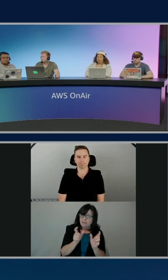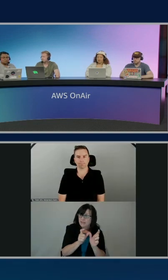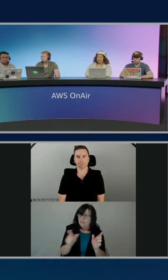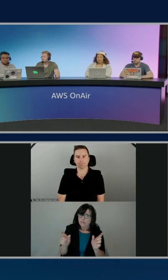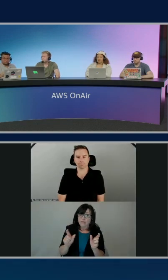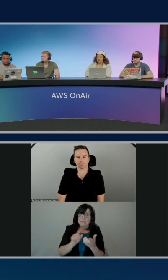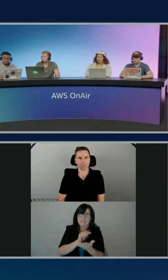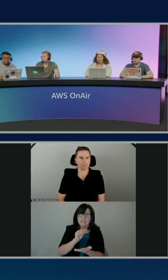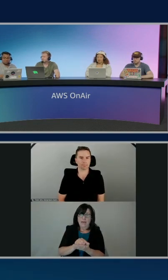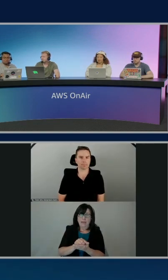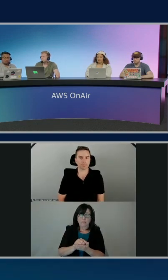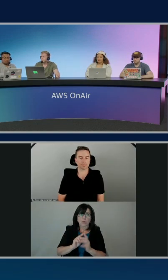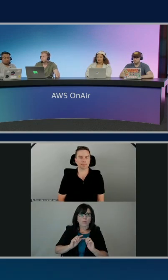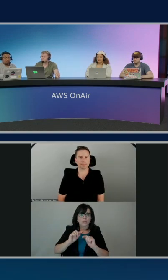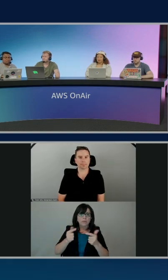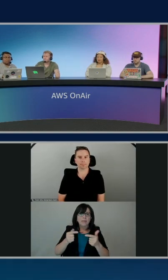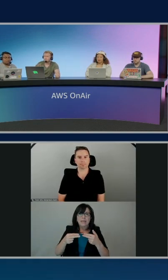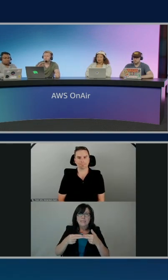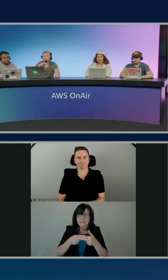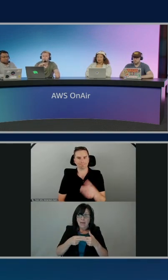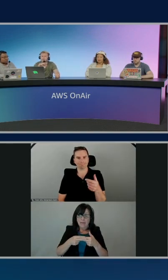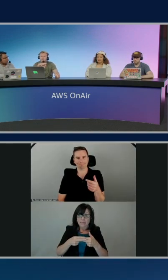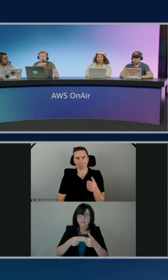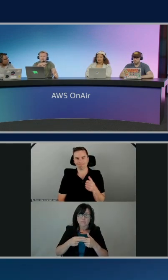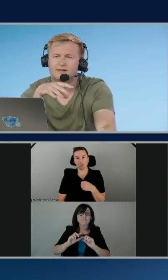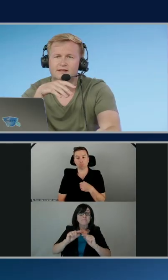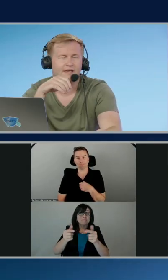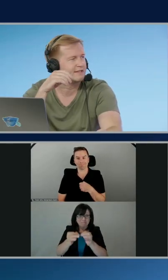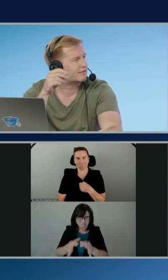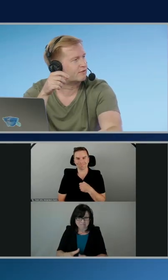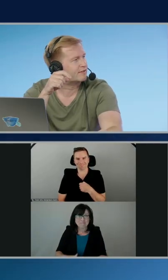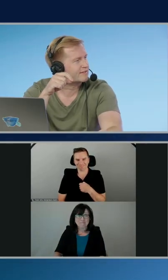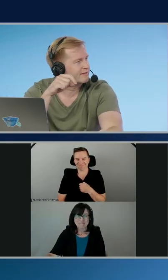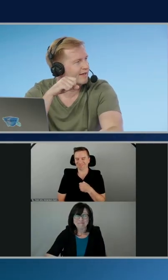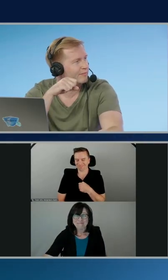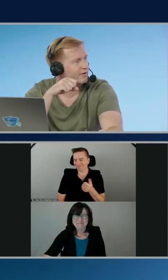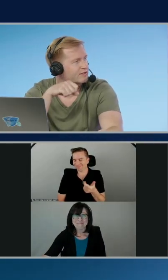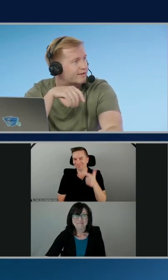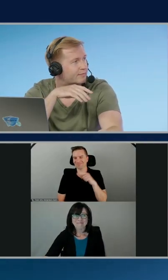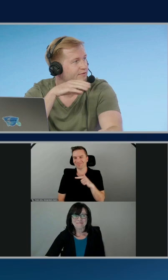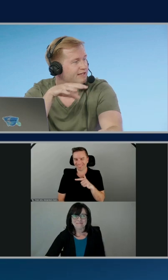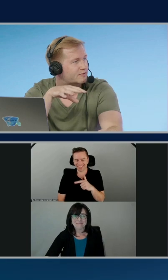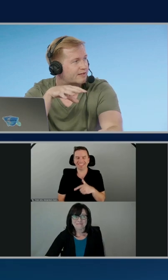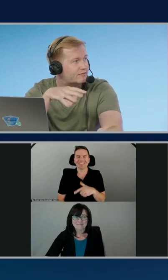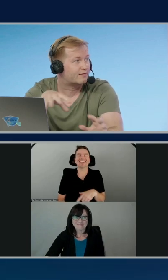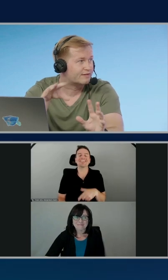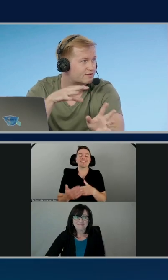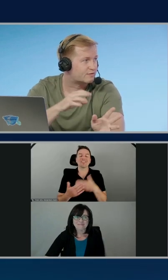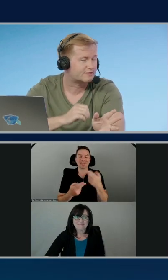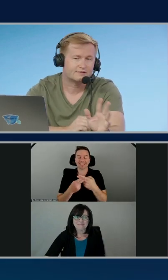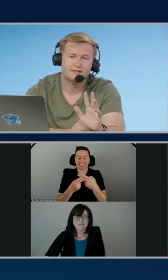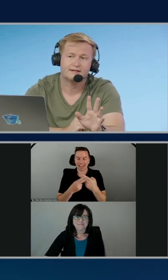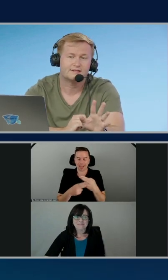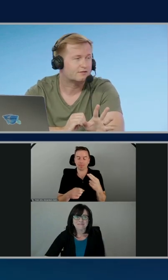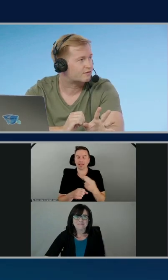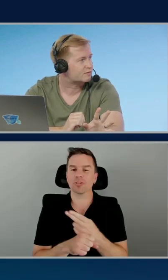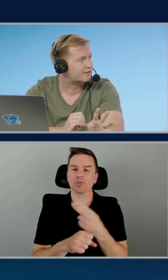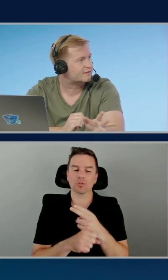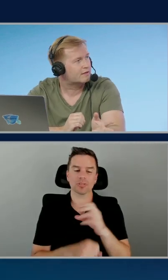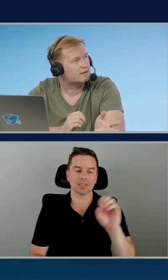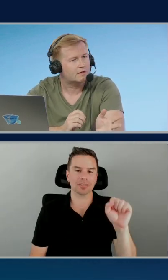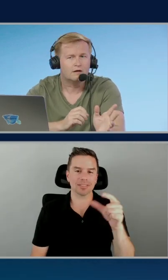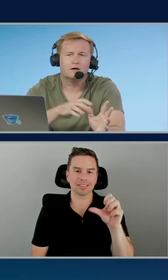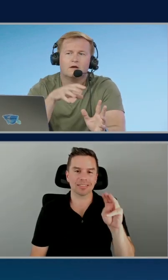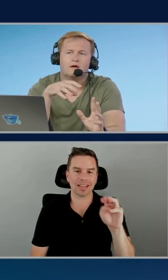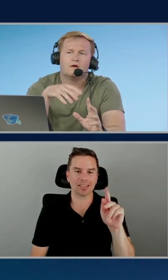don't mind popping to the next slide, we can see how by using the asynchronous endpoints available in SageMaker rather than sort of standard synchronous